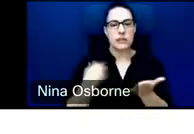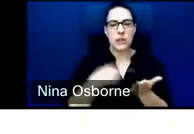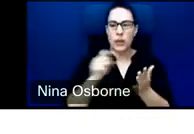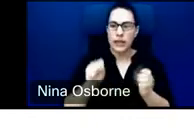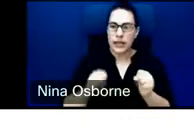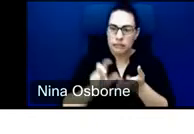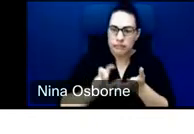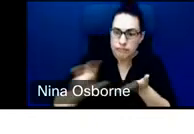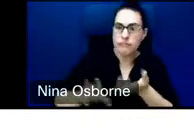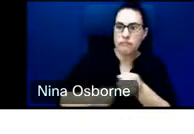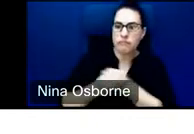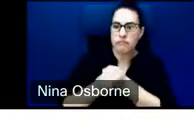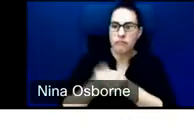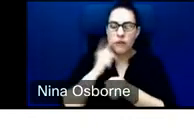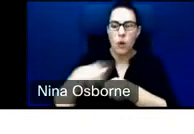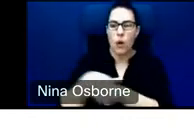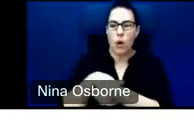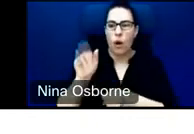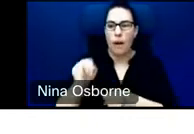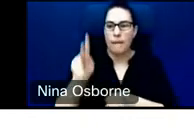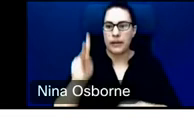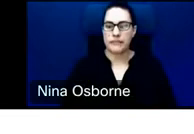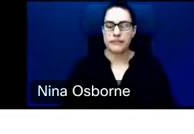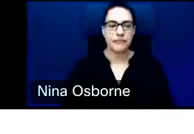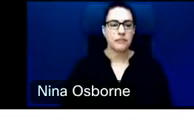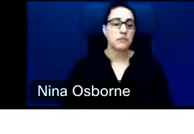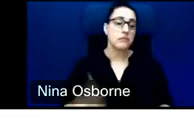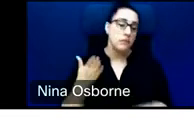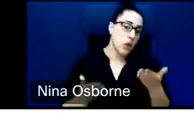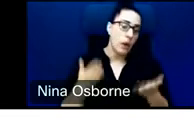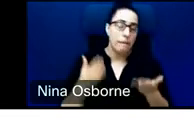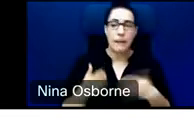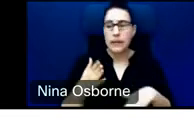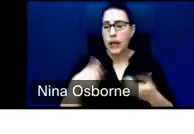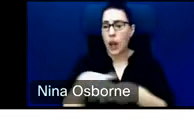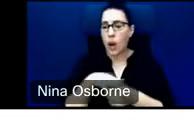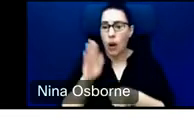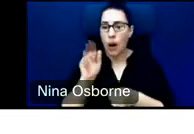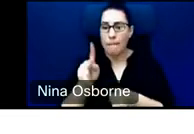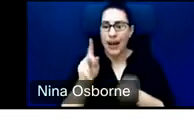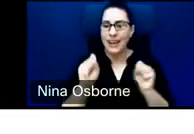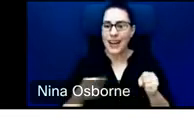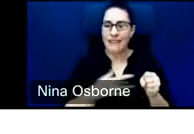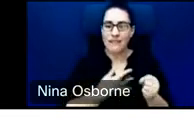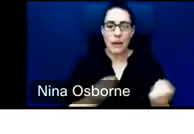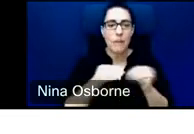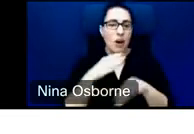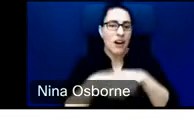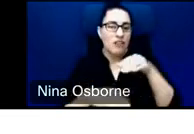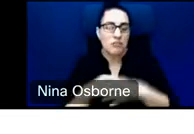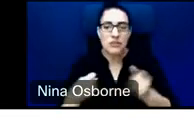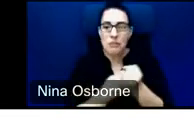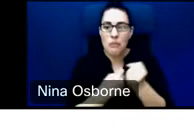means that they will feel more comfortable maybe supporting a woman-owned business, a small and medium enterprise, a